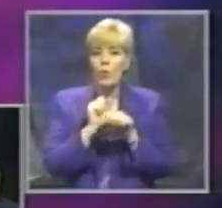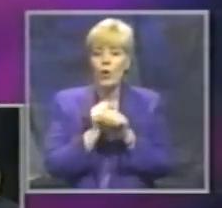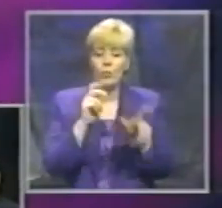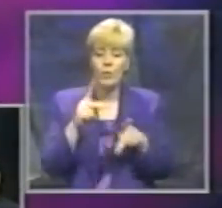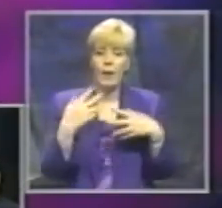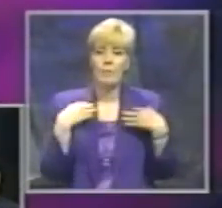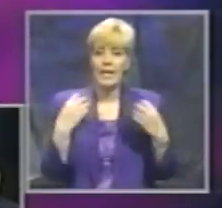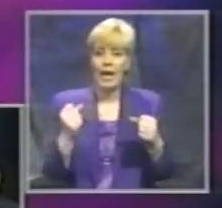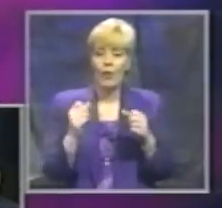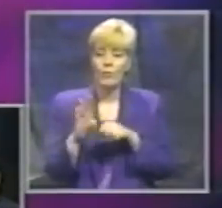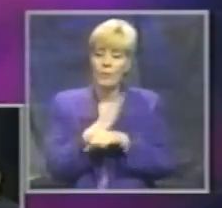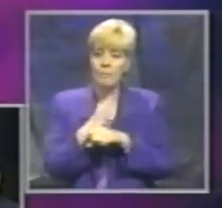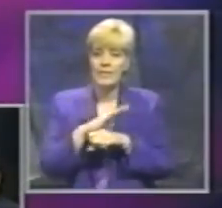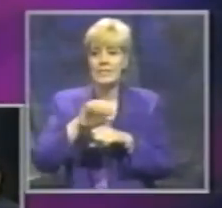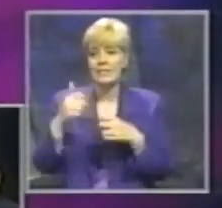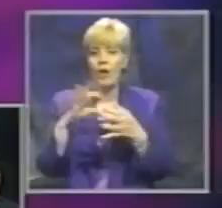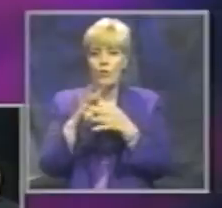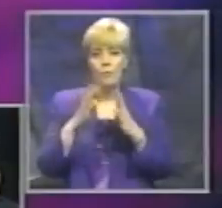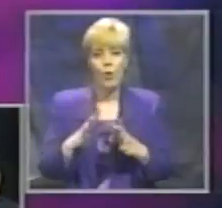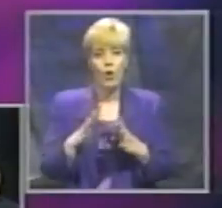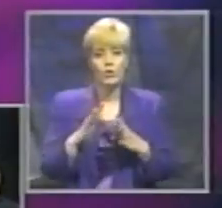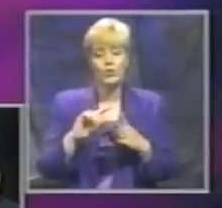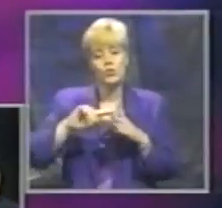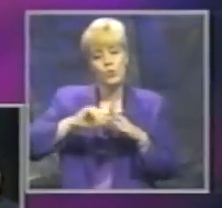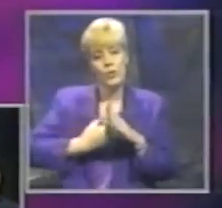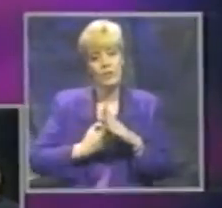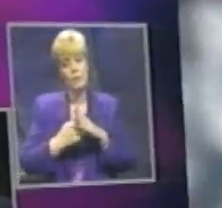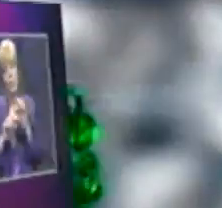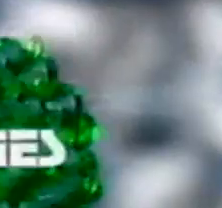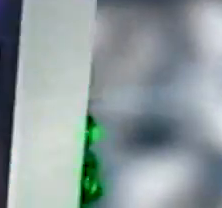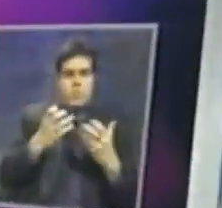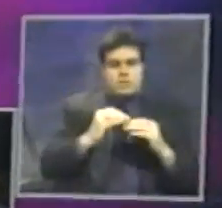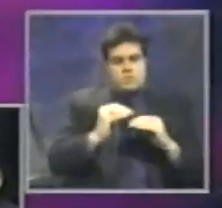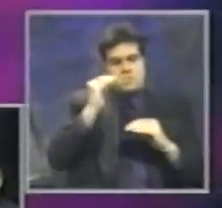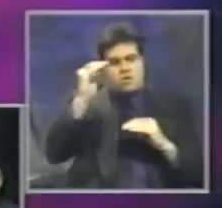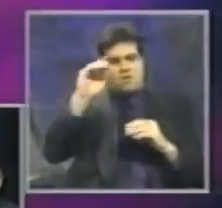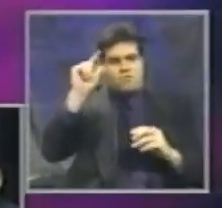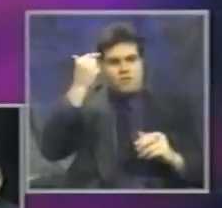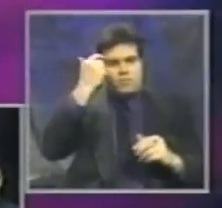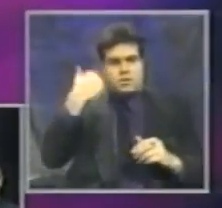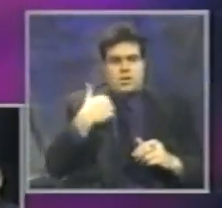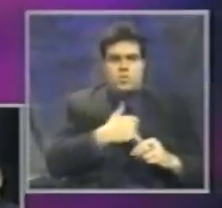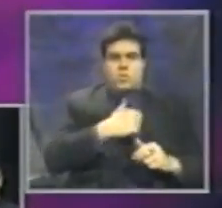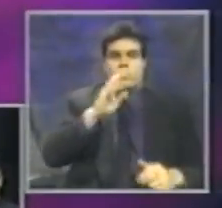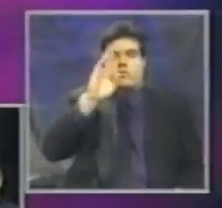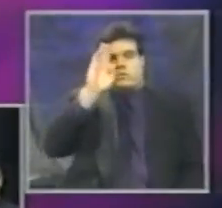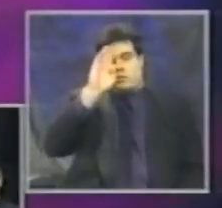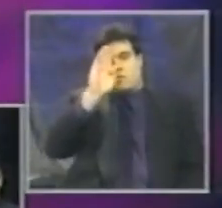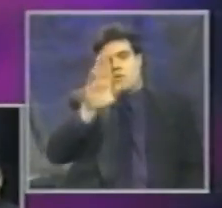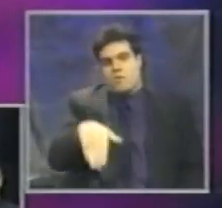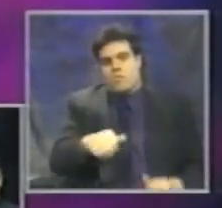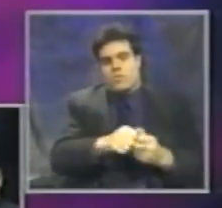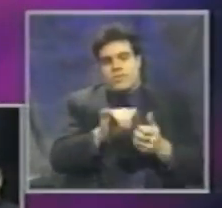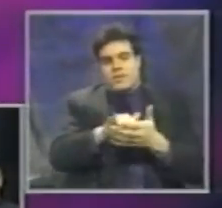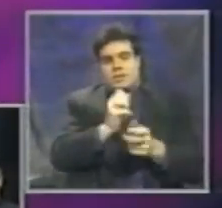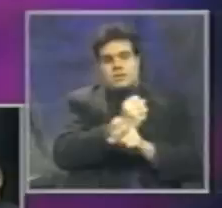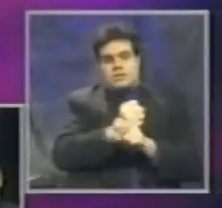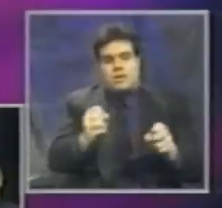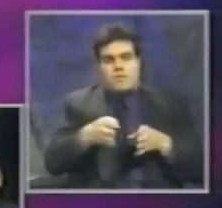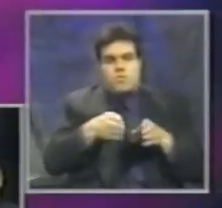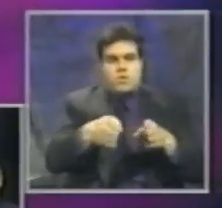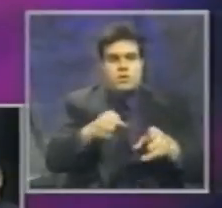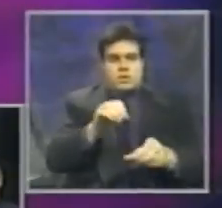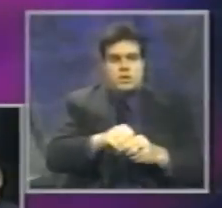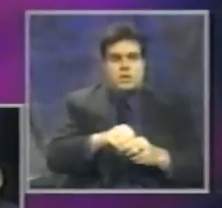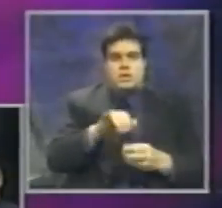partners to implement safe community programs around the country. We know with the Safe Roads and the Hampshire